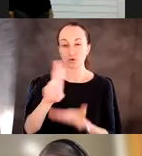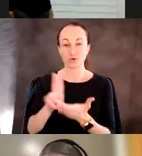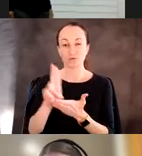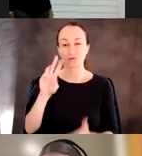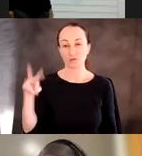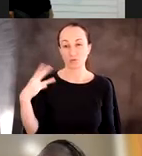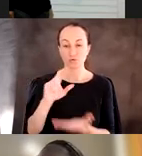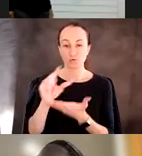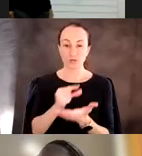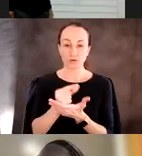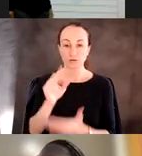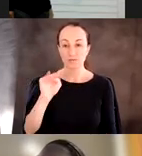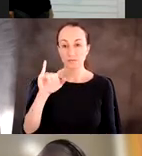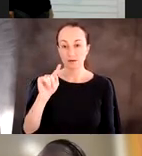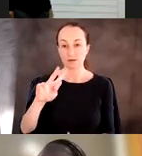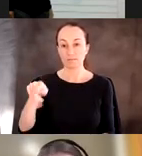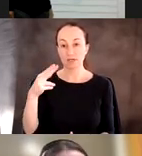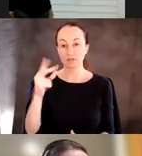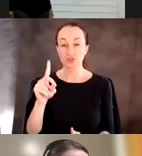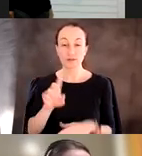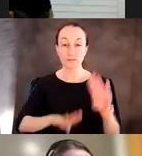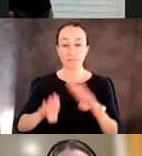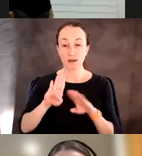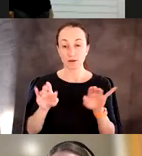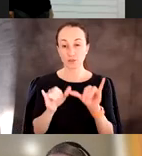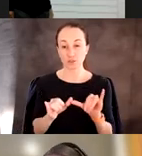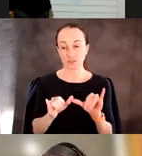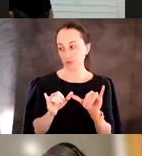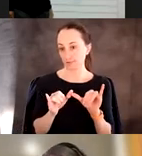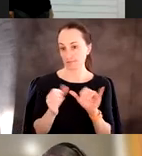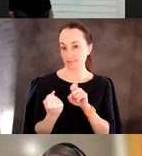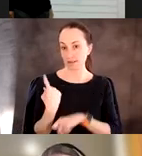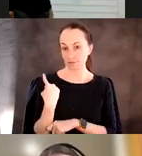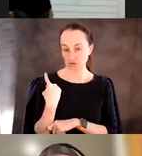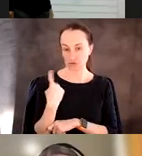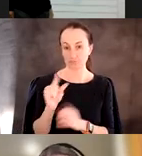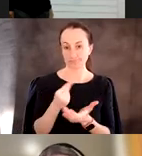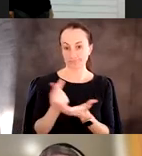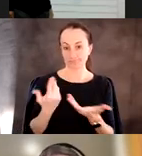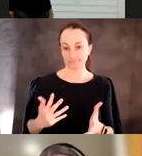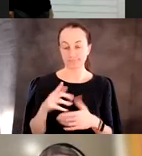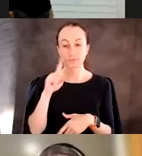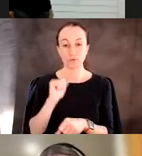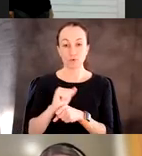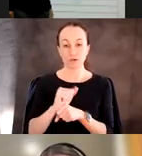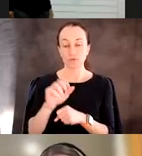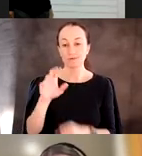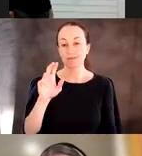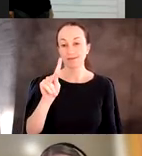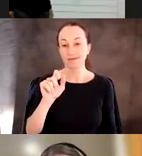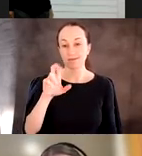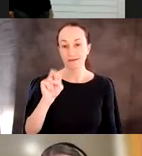from MIT with her PhD in bioengineering just last year, working with Kevin Esvelt and George Church,